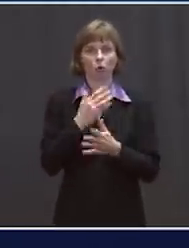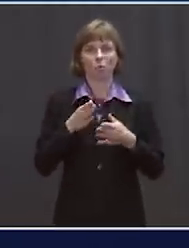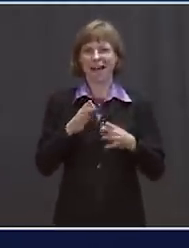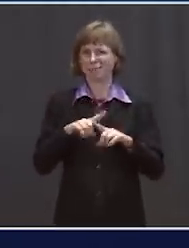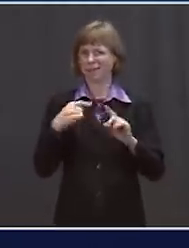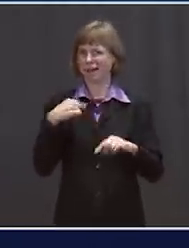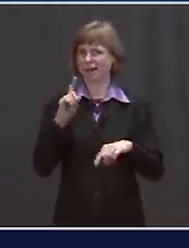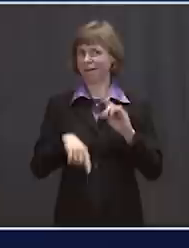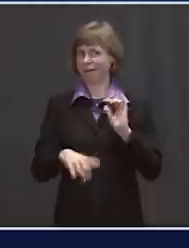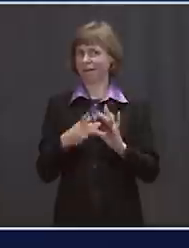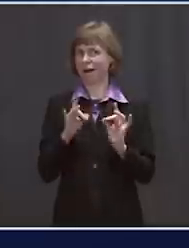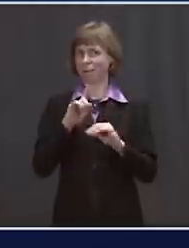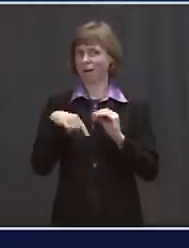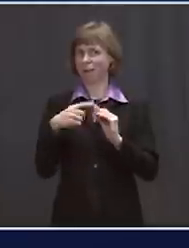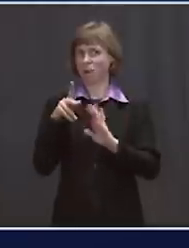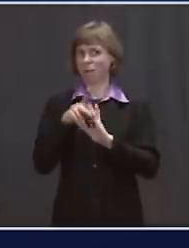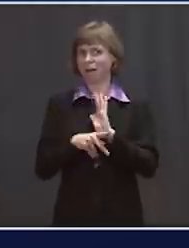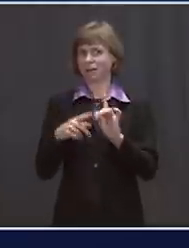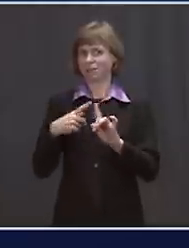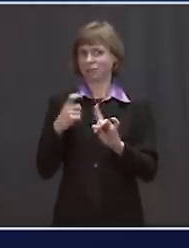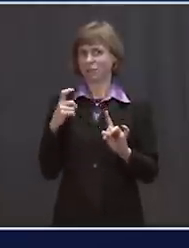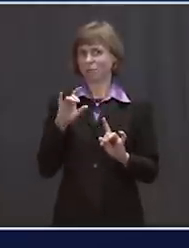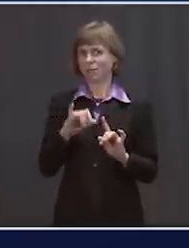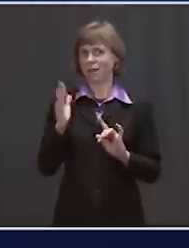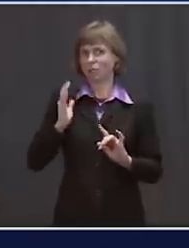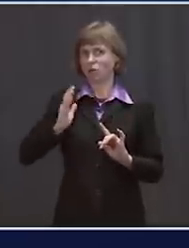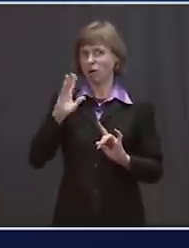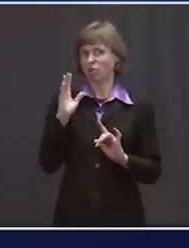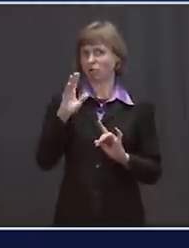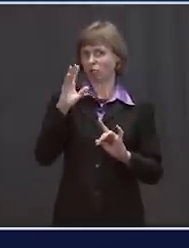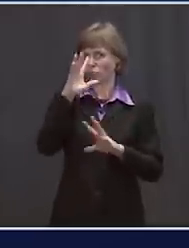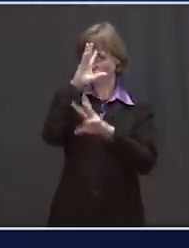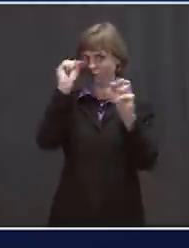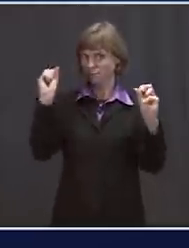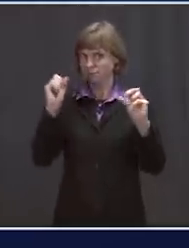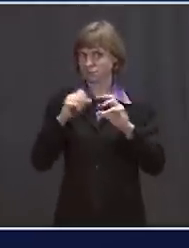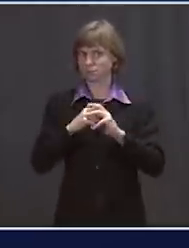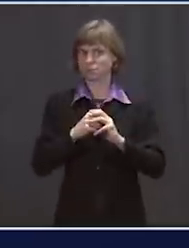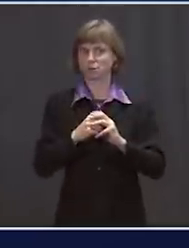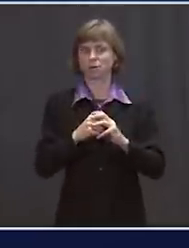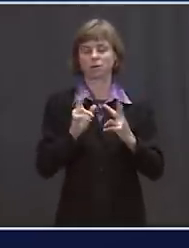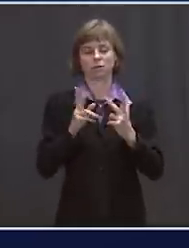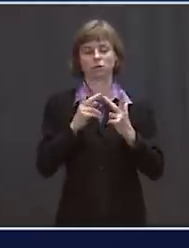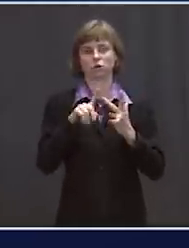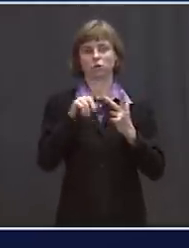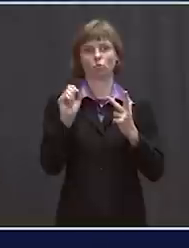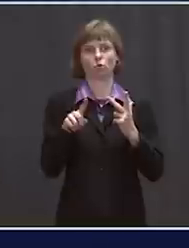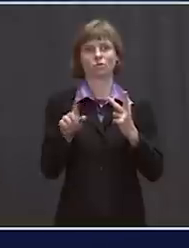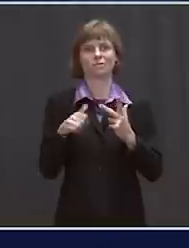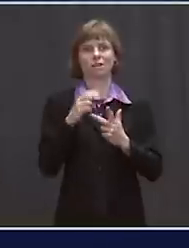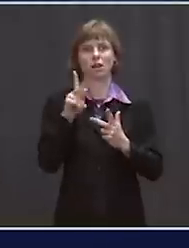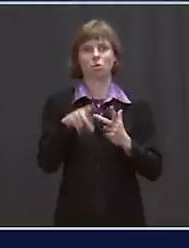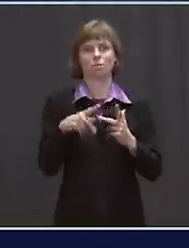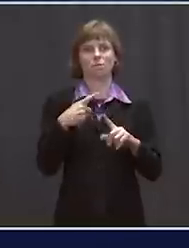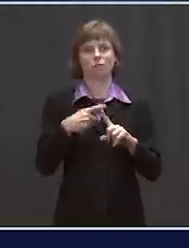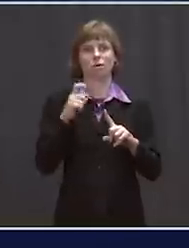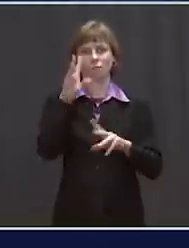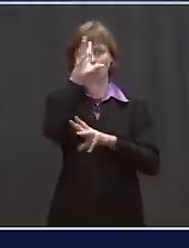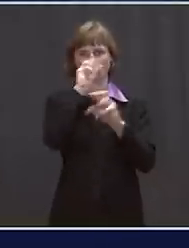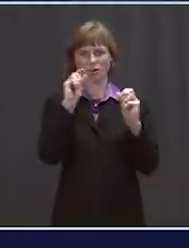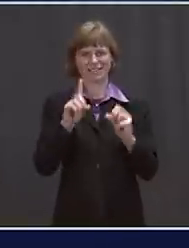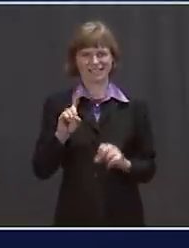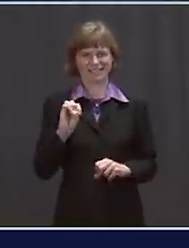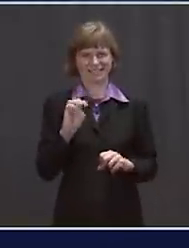have any comments on policies from a year ago from the prior administration. The third more meaty question, if I could just follow up on a quote from the President in December.